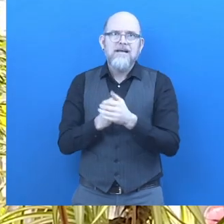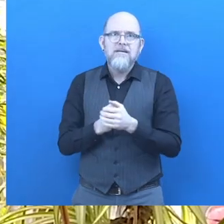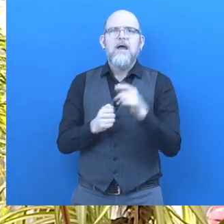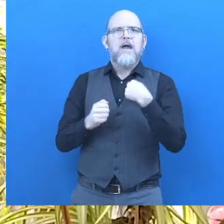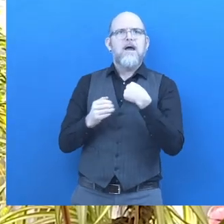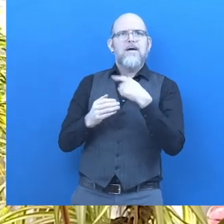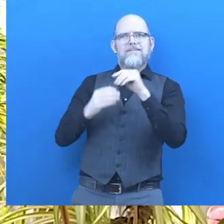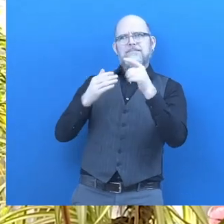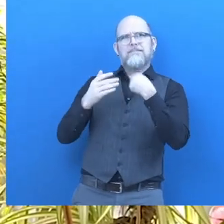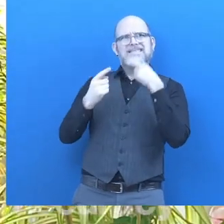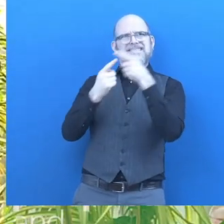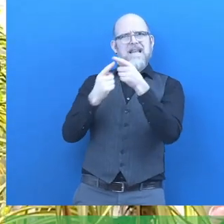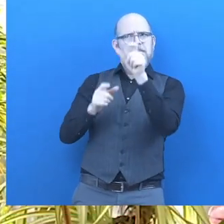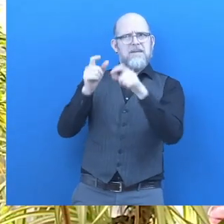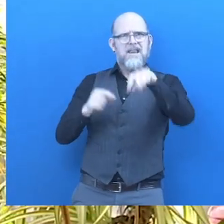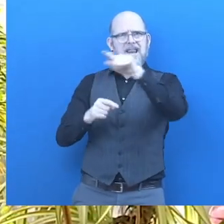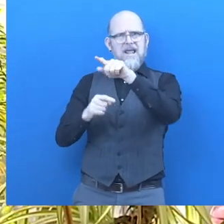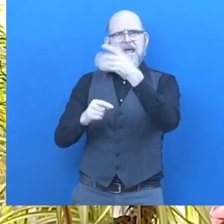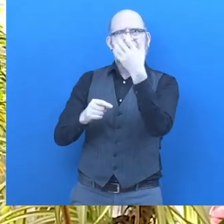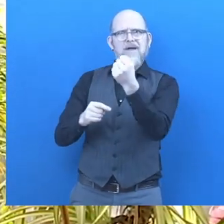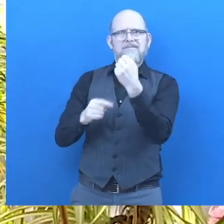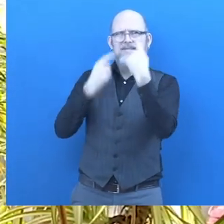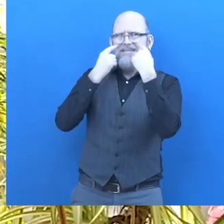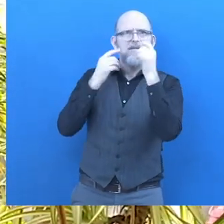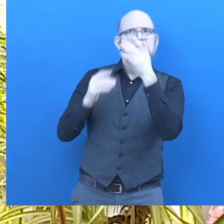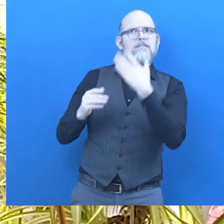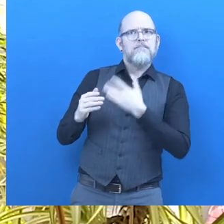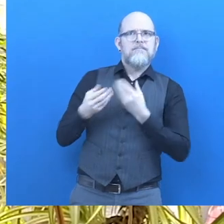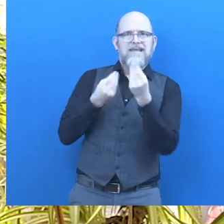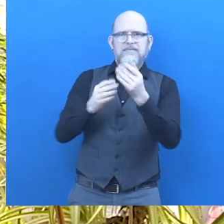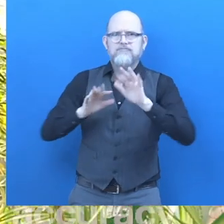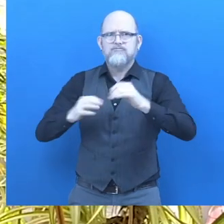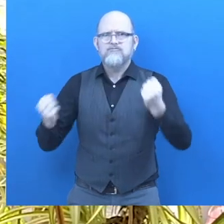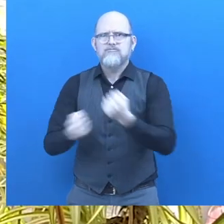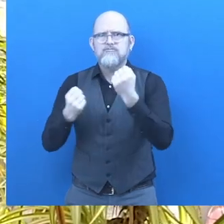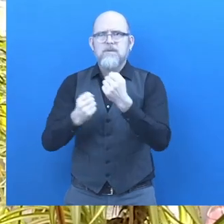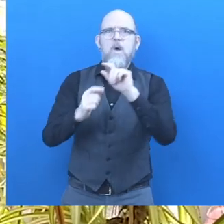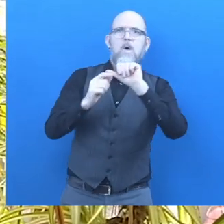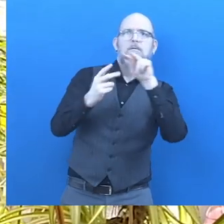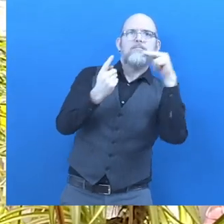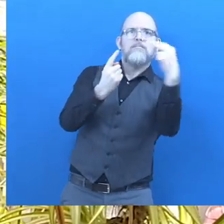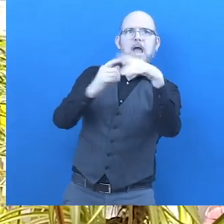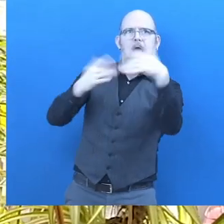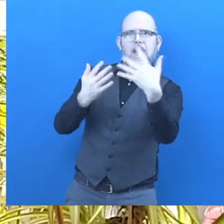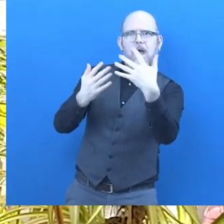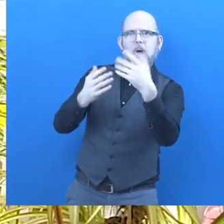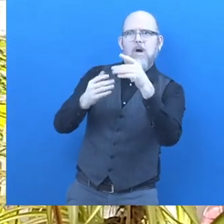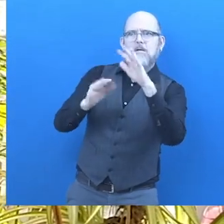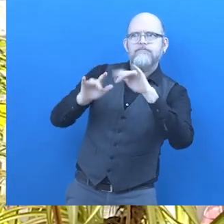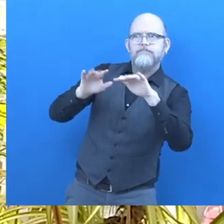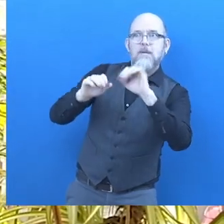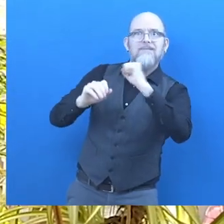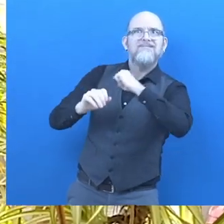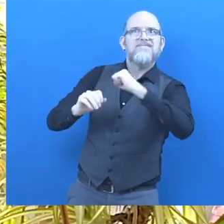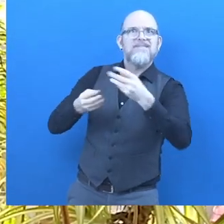impaired, A, to gain sighted perspective, B, to gain accuracy and speed, C, to gain that ability of